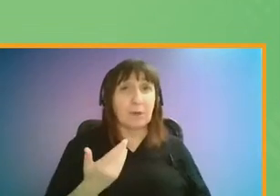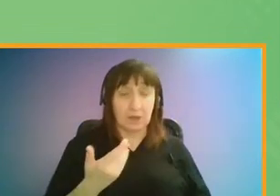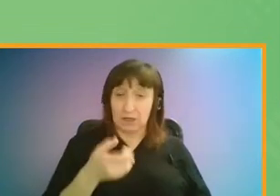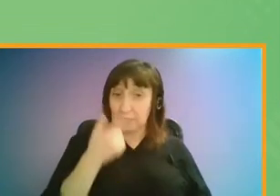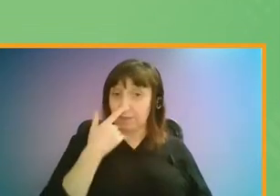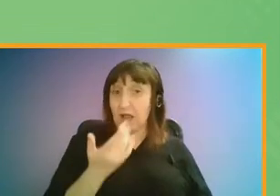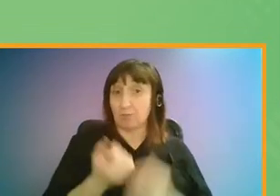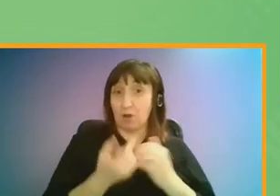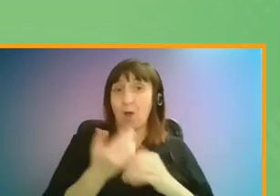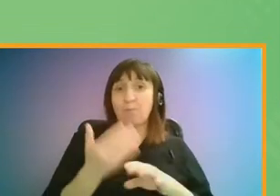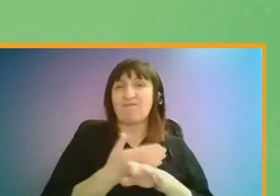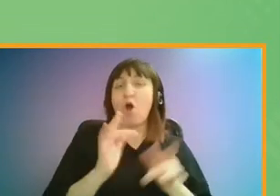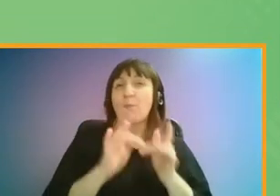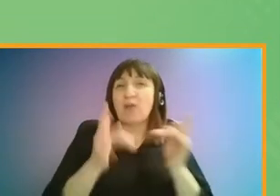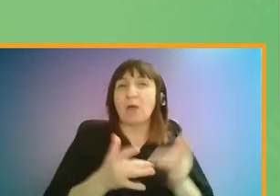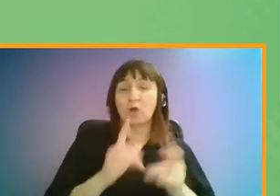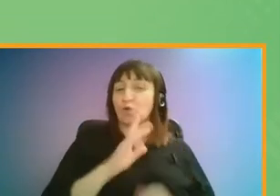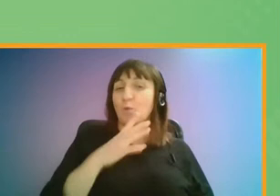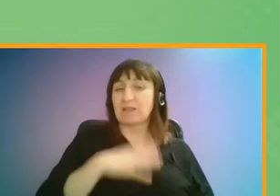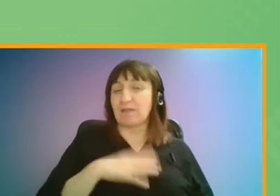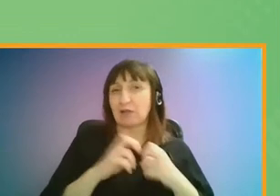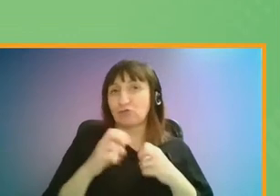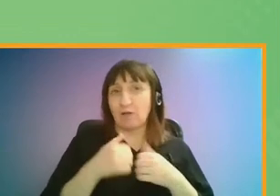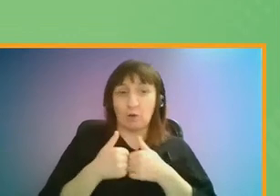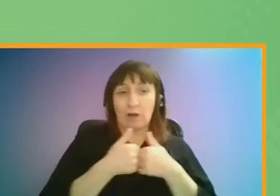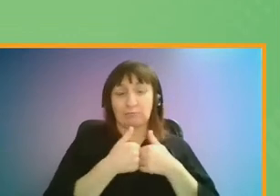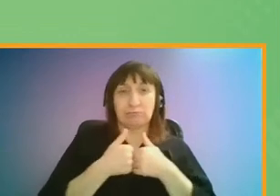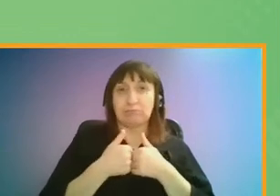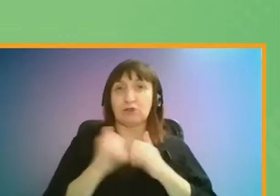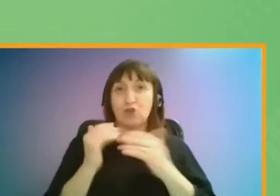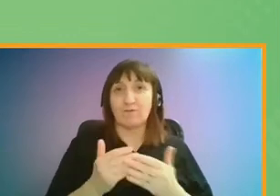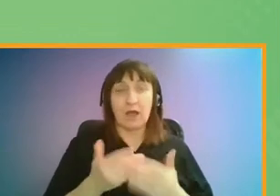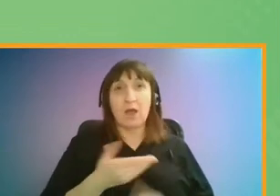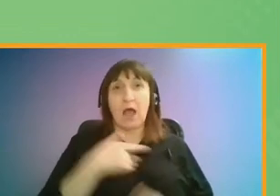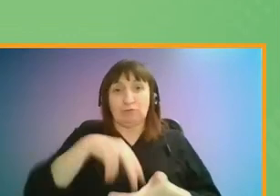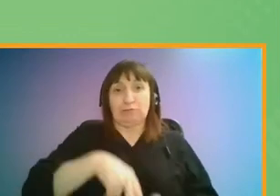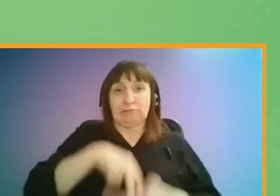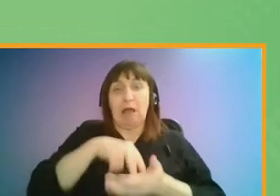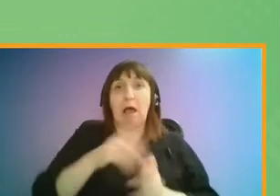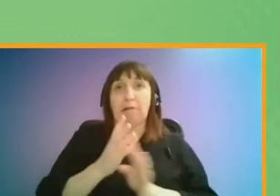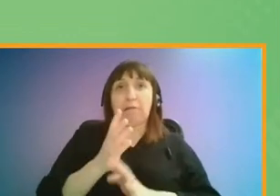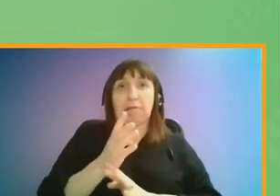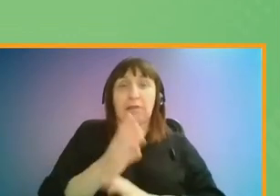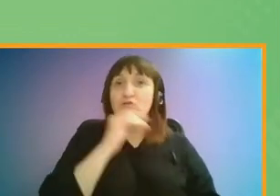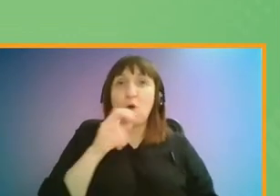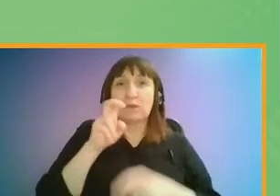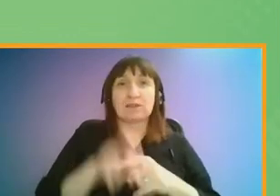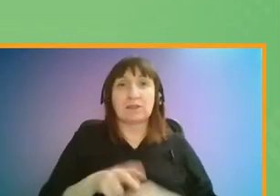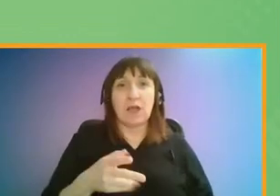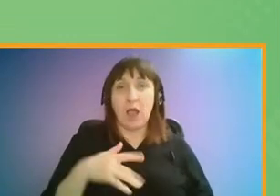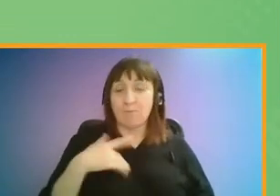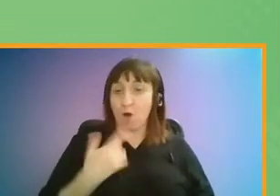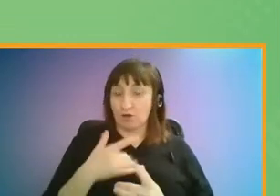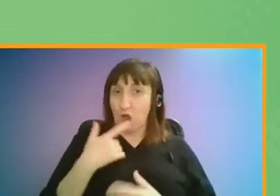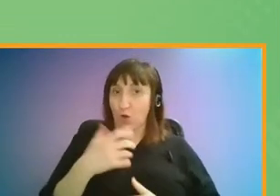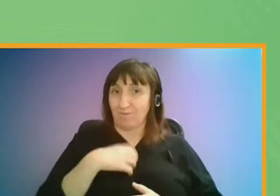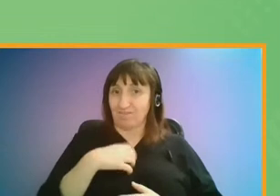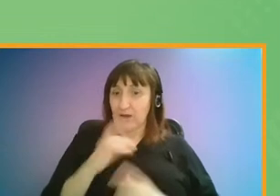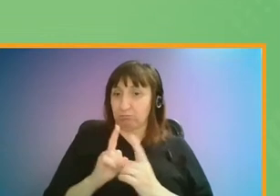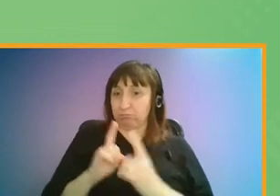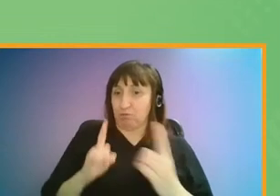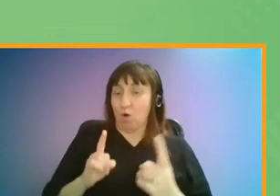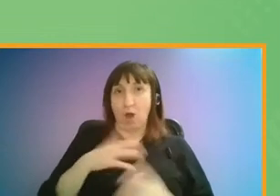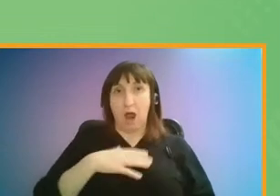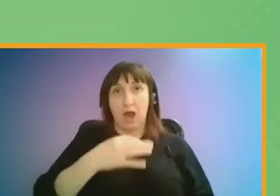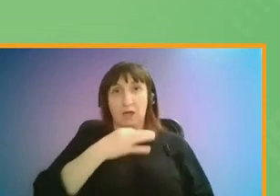problem pre-pandemic. No one likes to travel on overcrowded services and never get a seat. But this fear of being close to other passengers has been worsened by